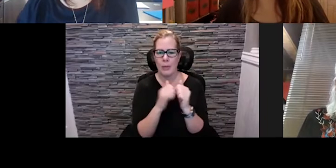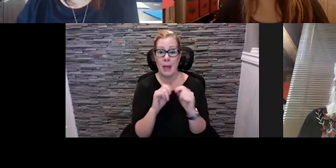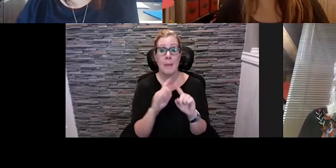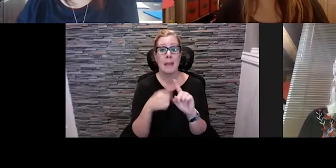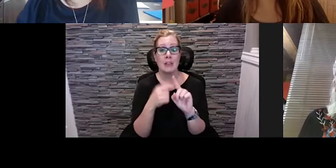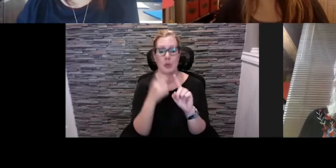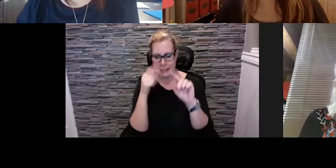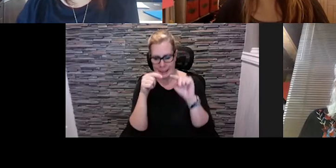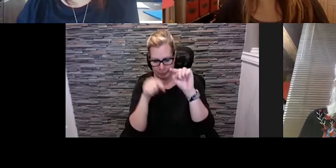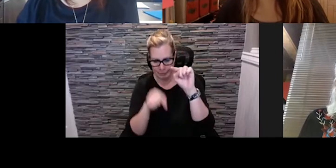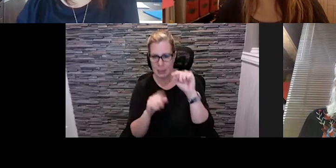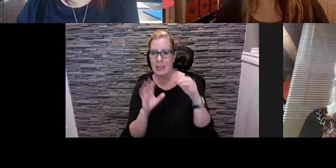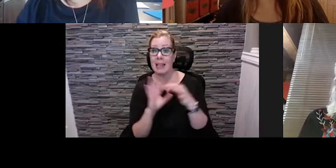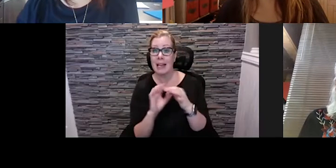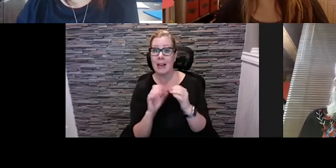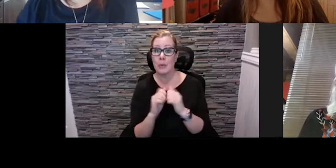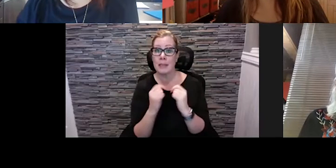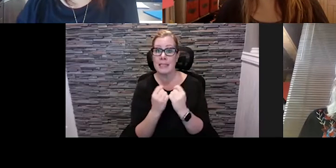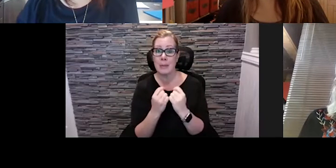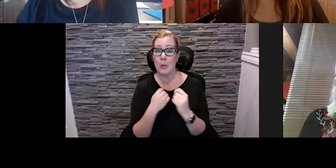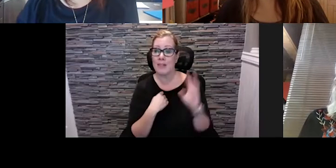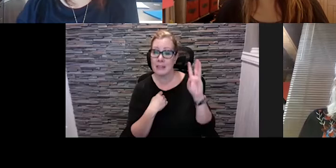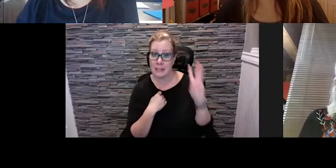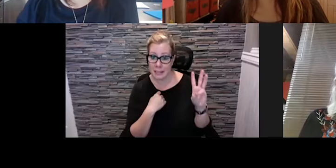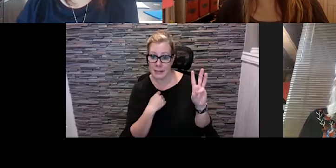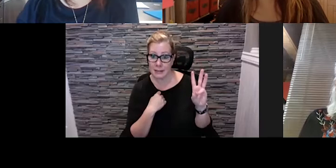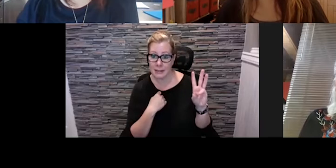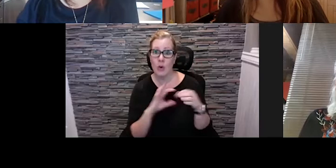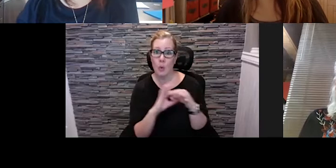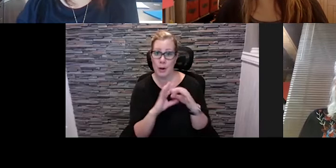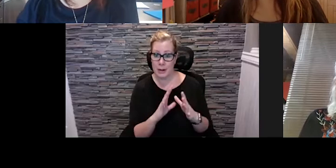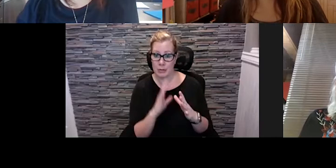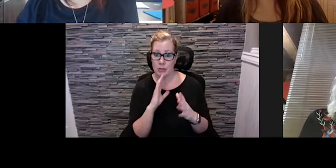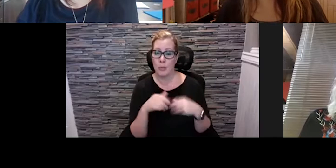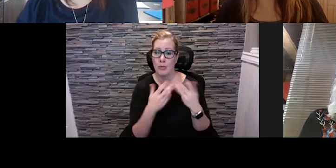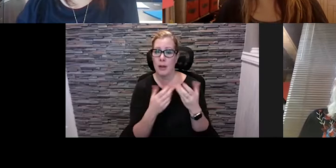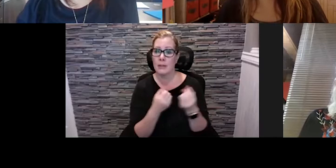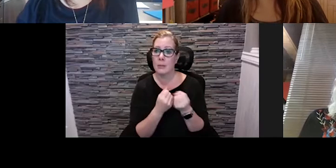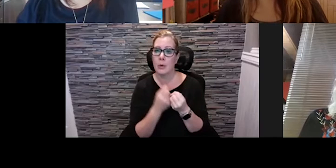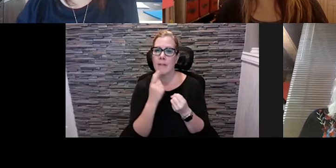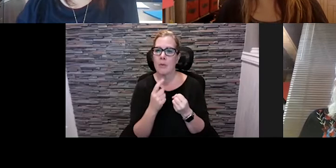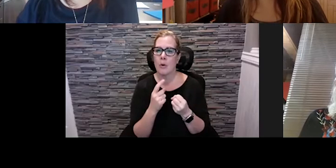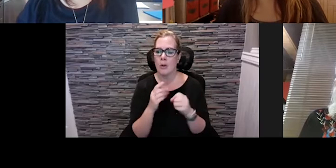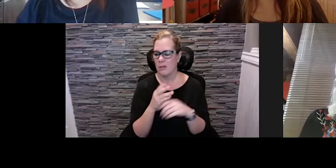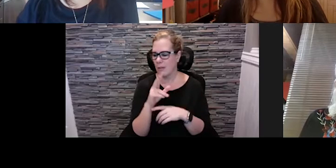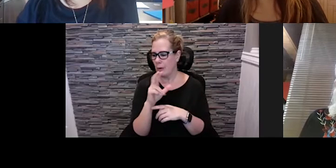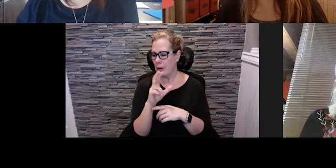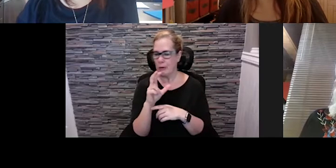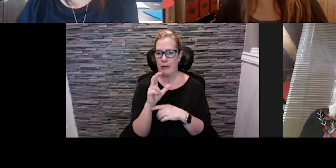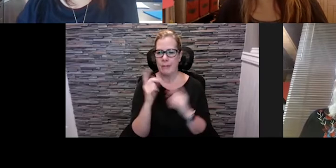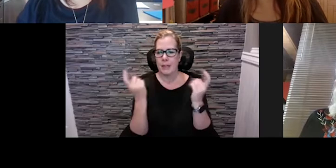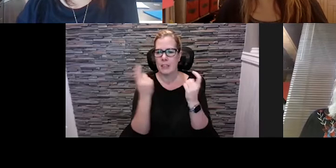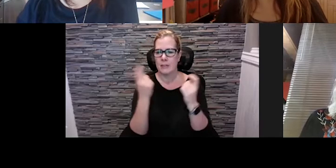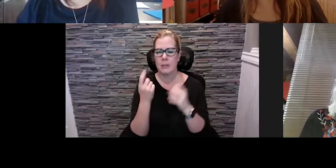and we have six coordinators that work to provide support for over 300 festivals annually although our subsidy